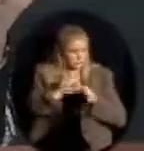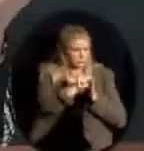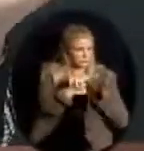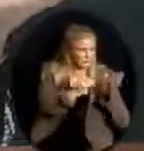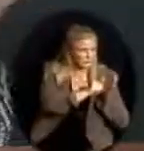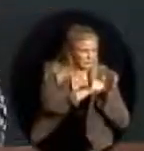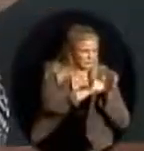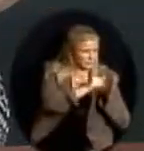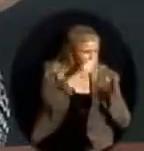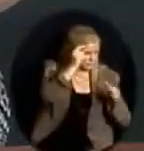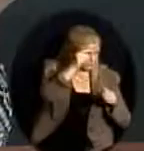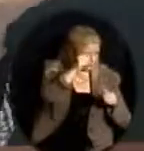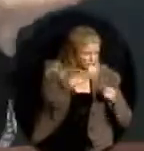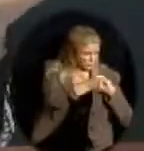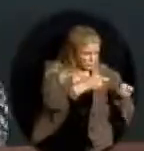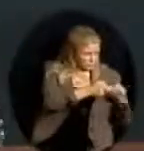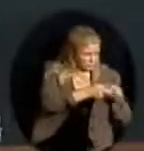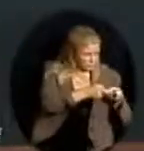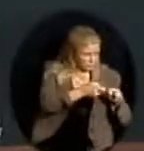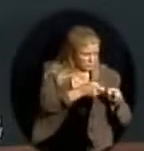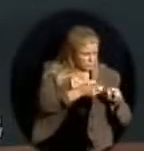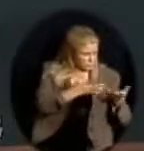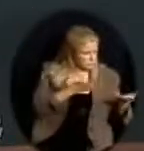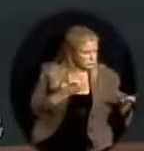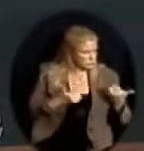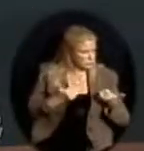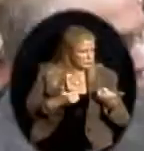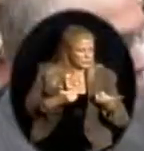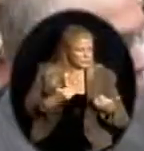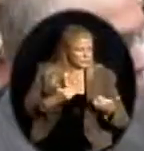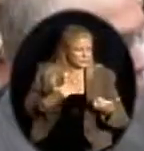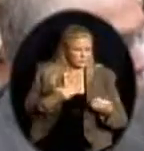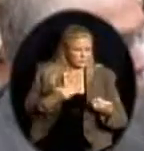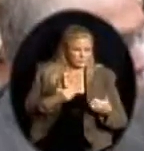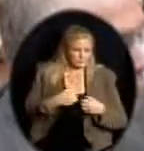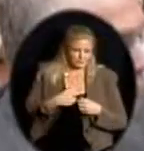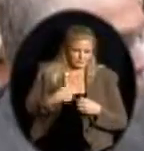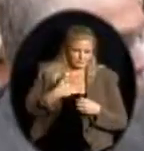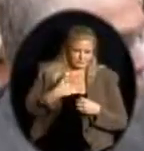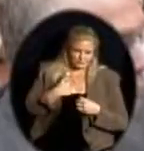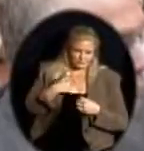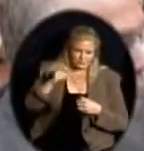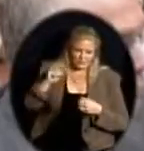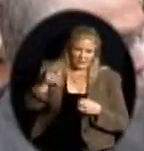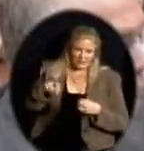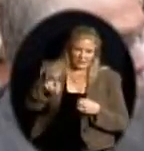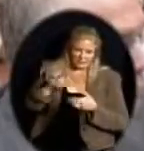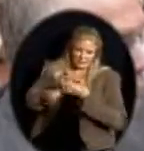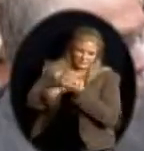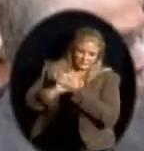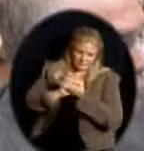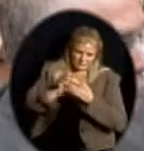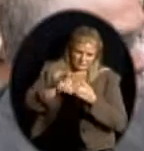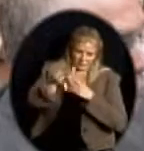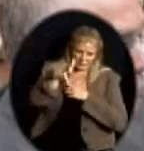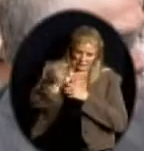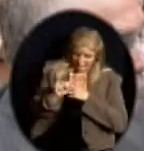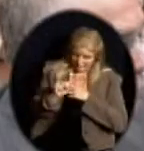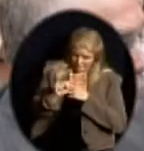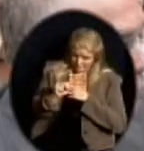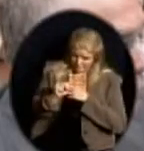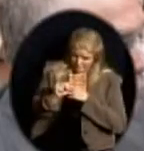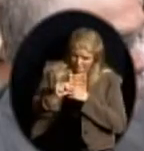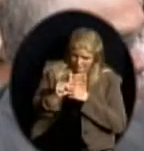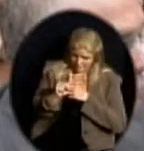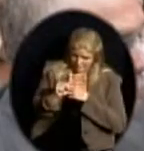Special education? Or alternative assessments. How many? Yeah. In fact, I have to give some kudos to Kansas that we were one of the first states